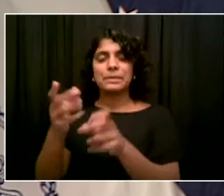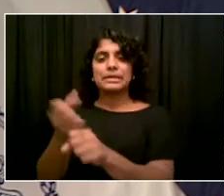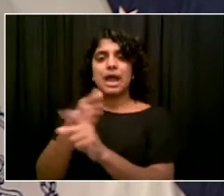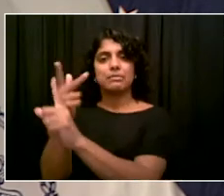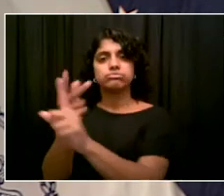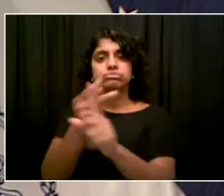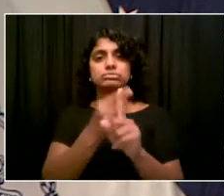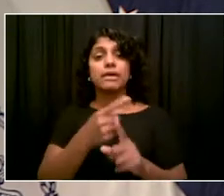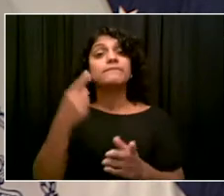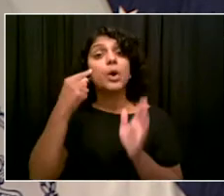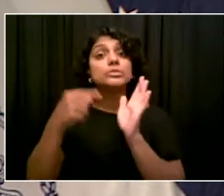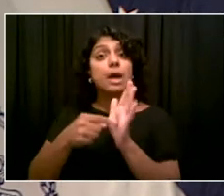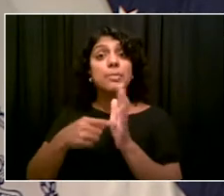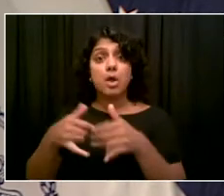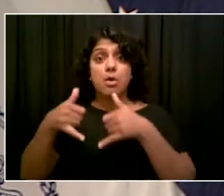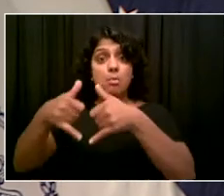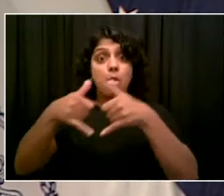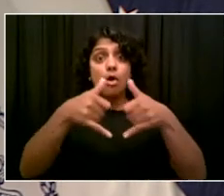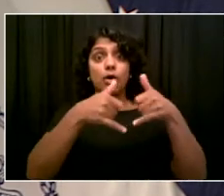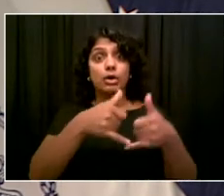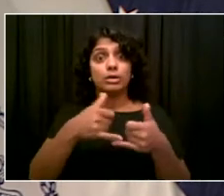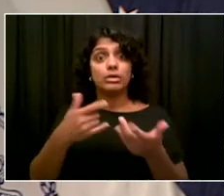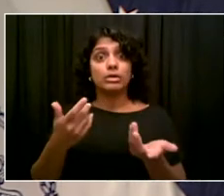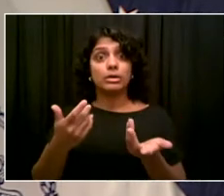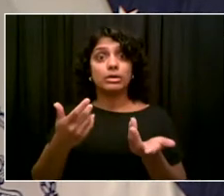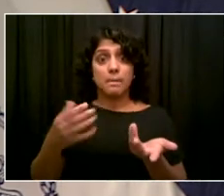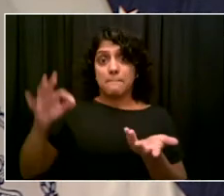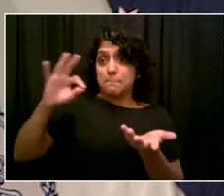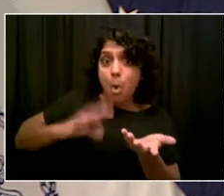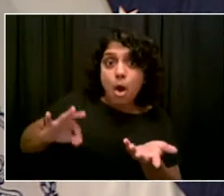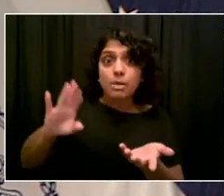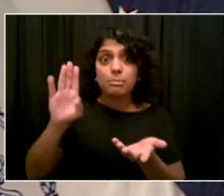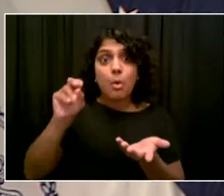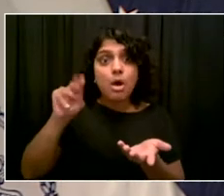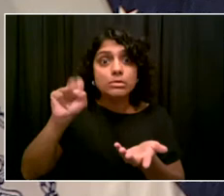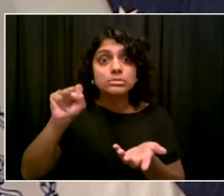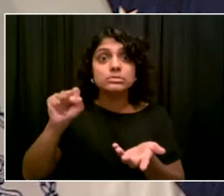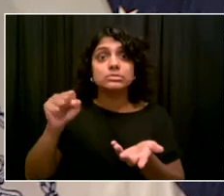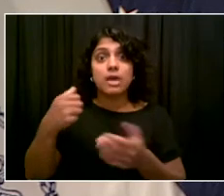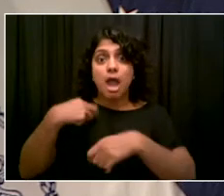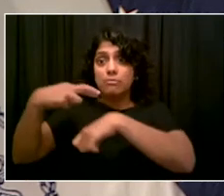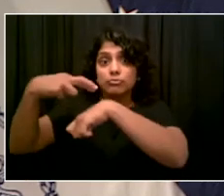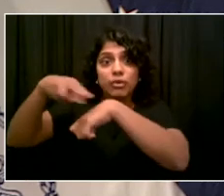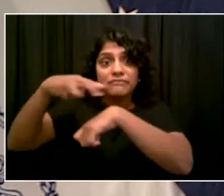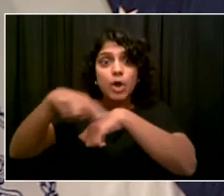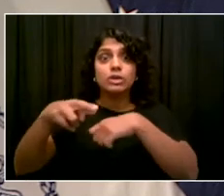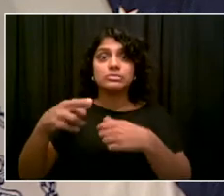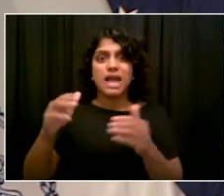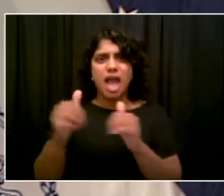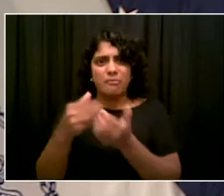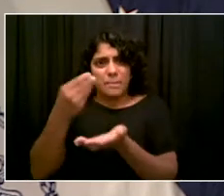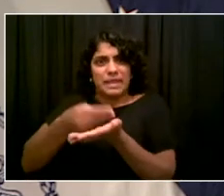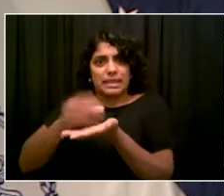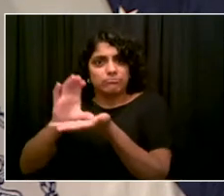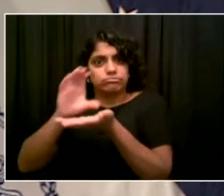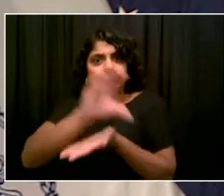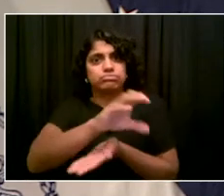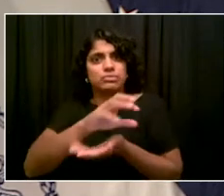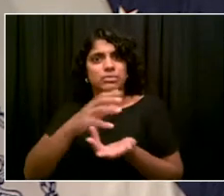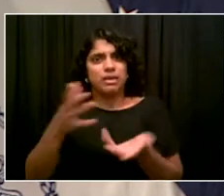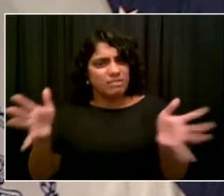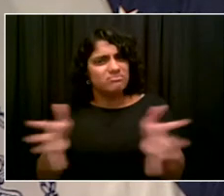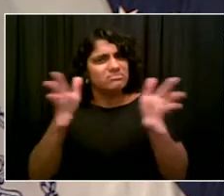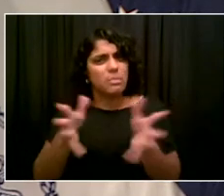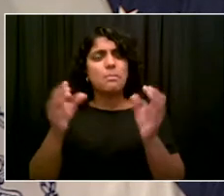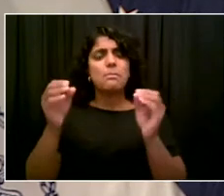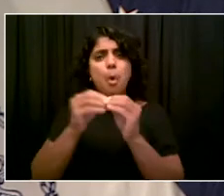more work, and we put the information out publicly, and then we act on it. Go ahead, Bob. This is for